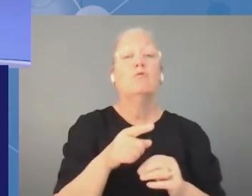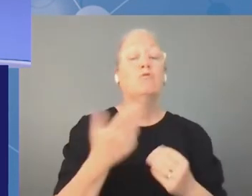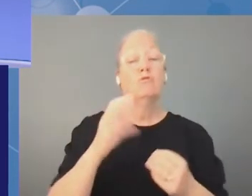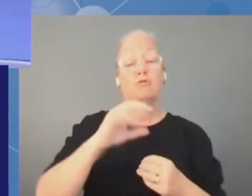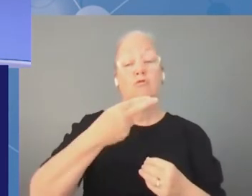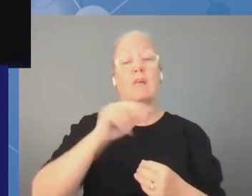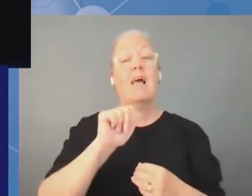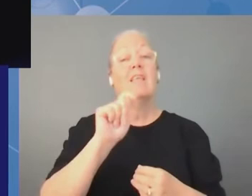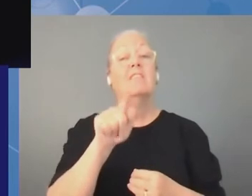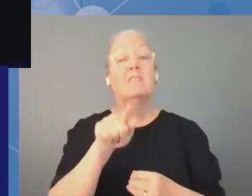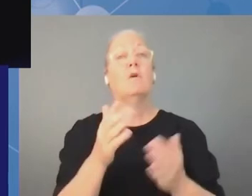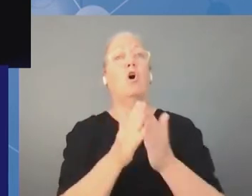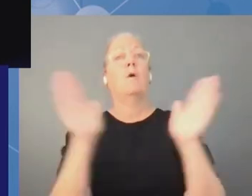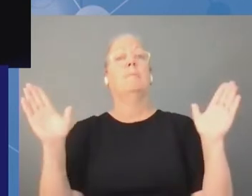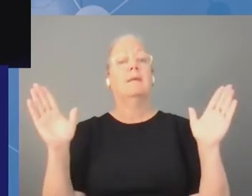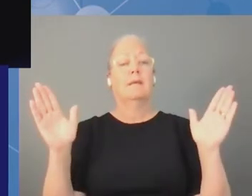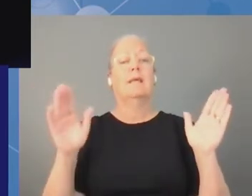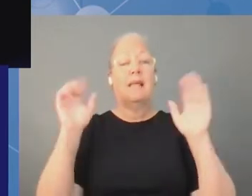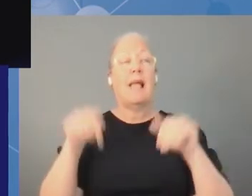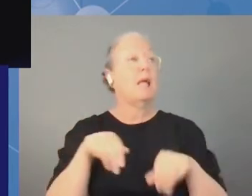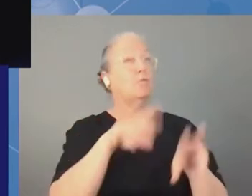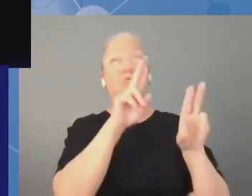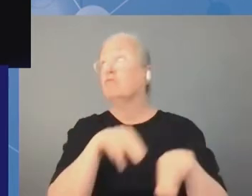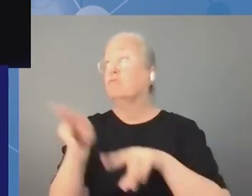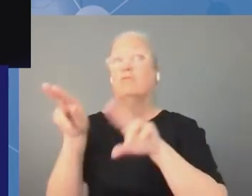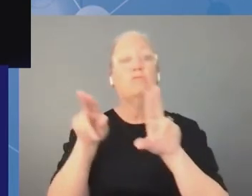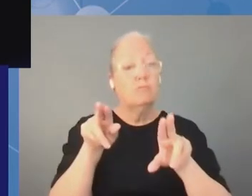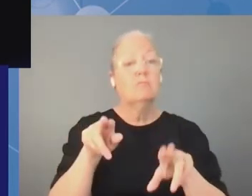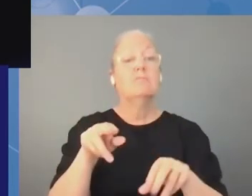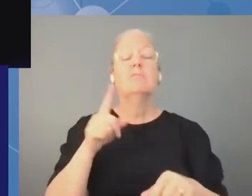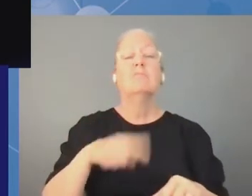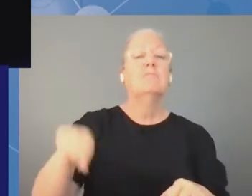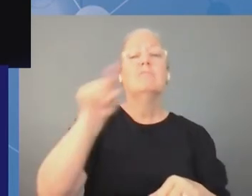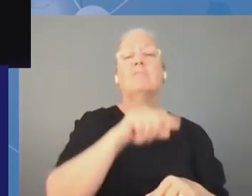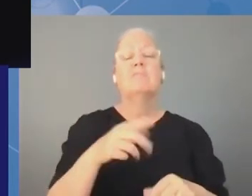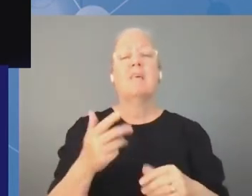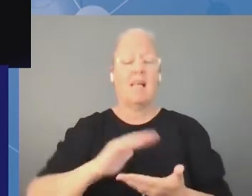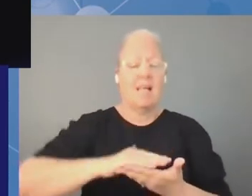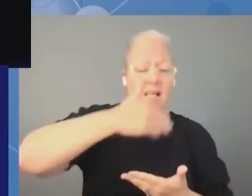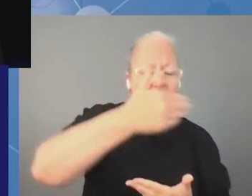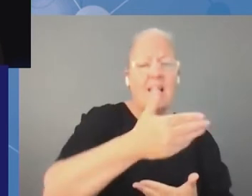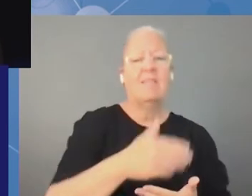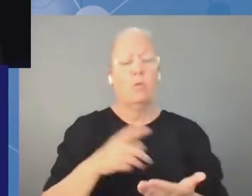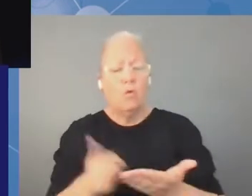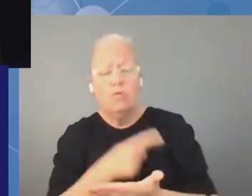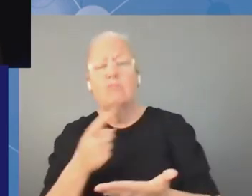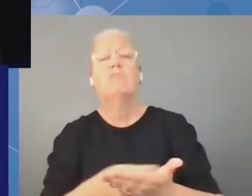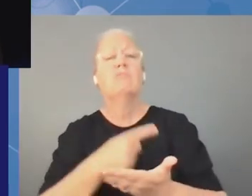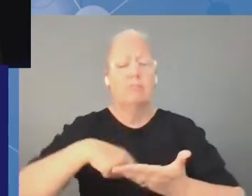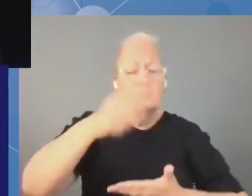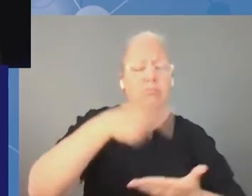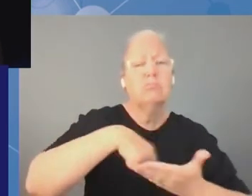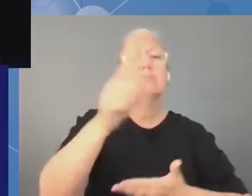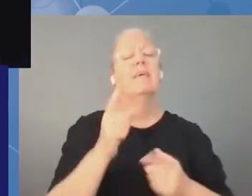so that we can actually make it accessible to people with all types of devices technologies and and they are not forced to use zoom as a client